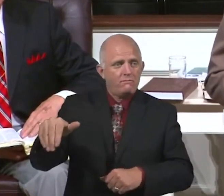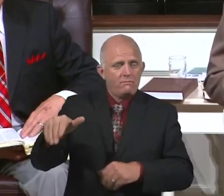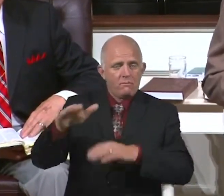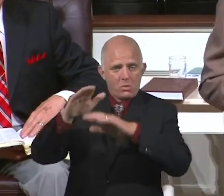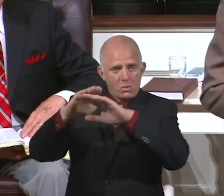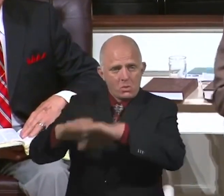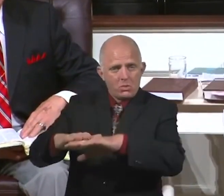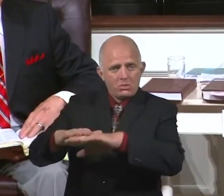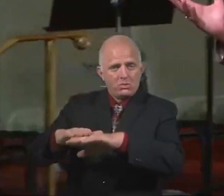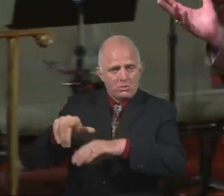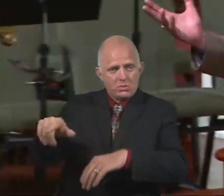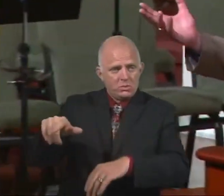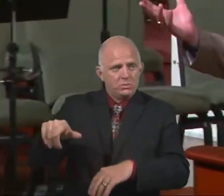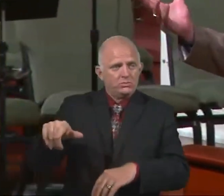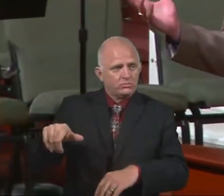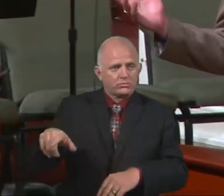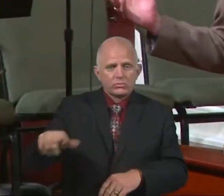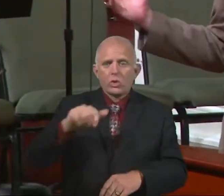there. He says,